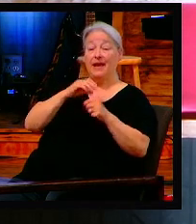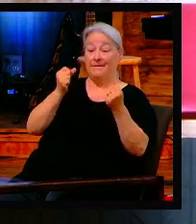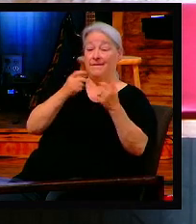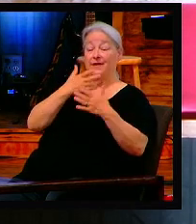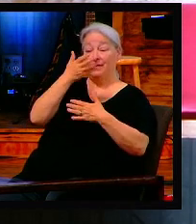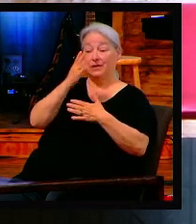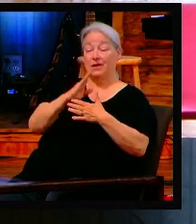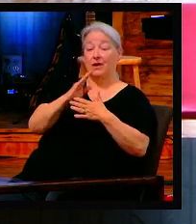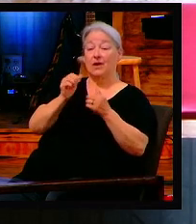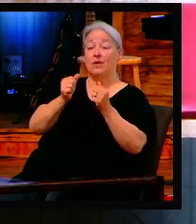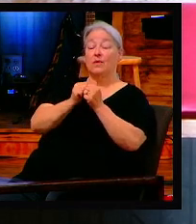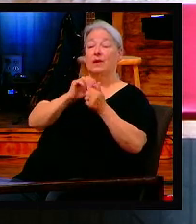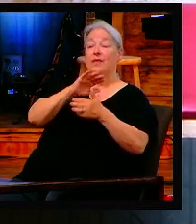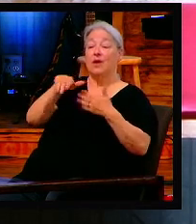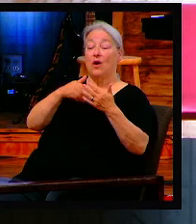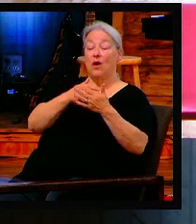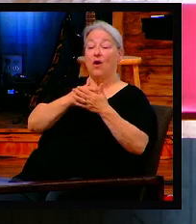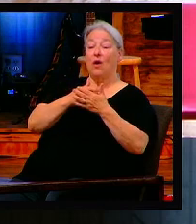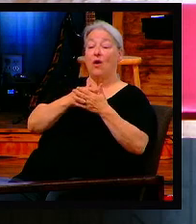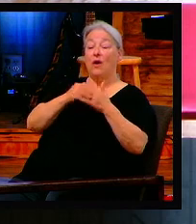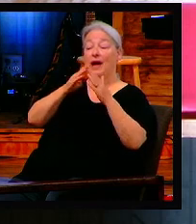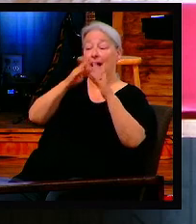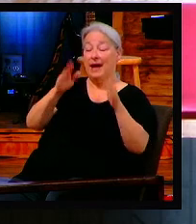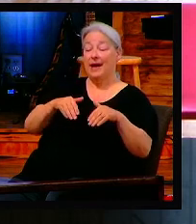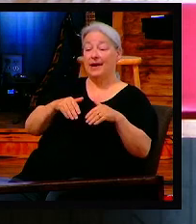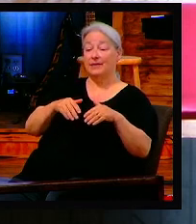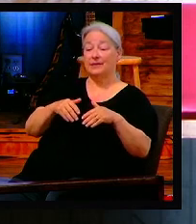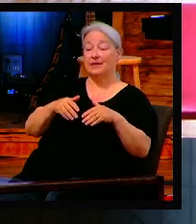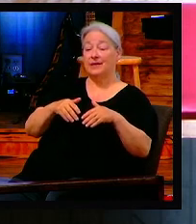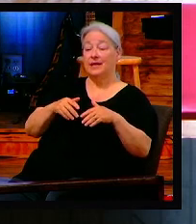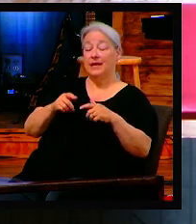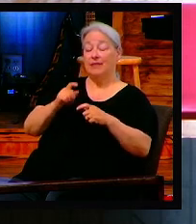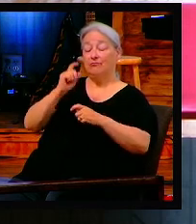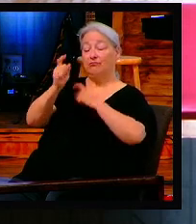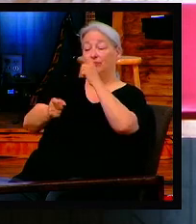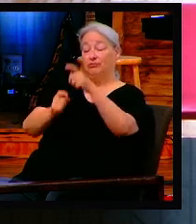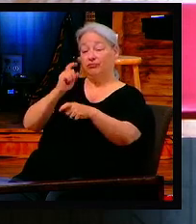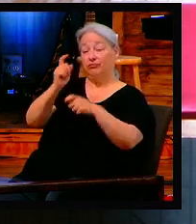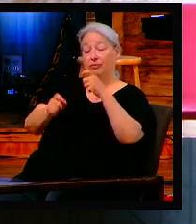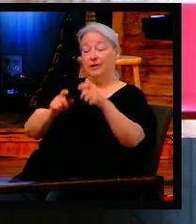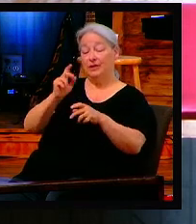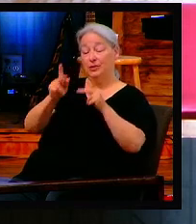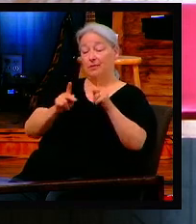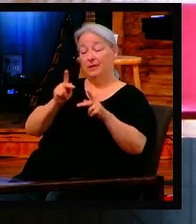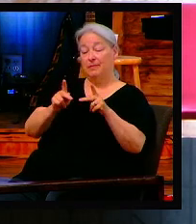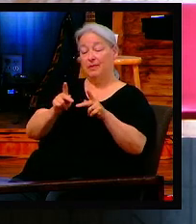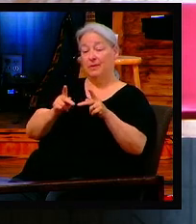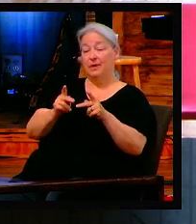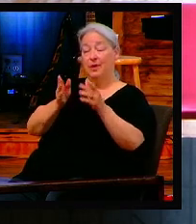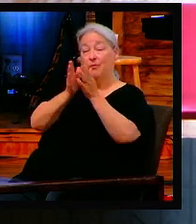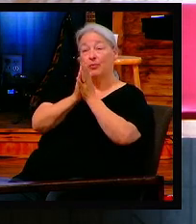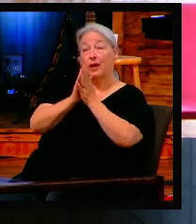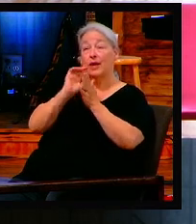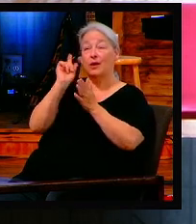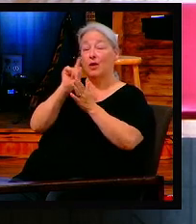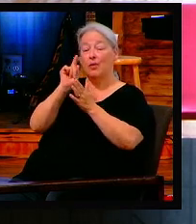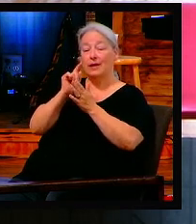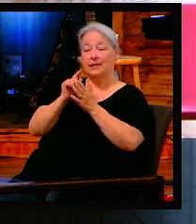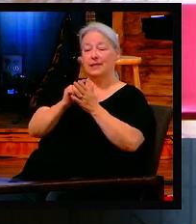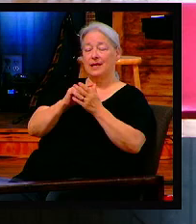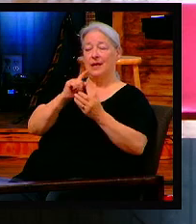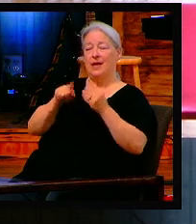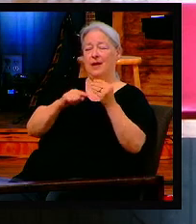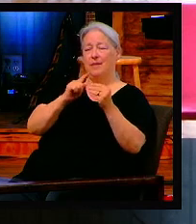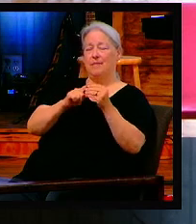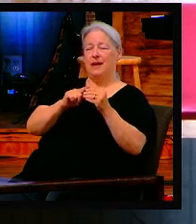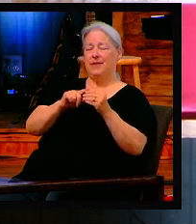gave alms generously to the people and prayed to God always. About the ninth hour, that's about 3 p.m. of the day, he